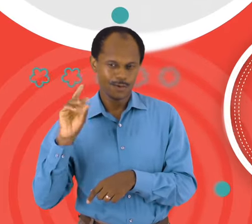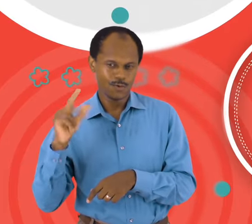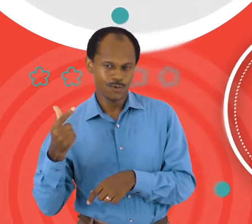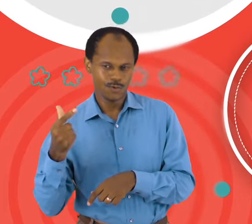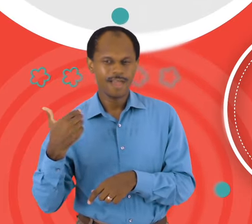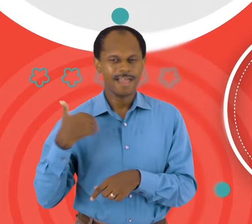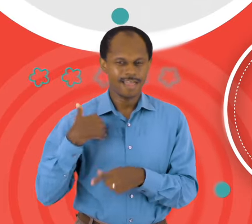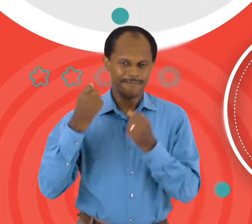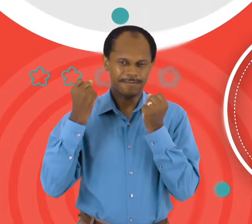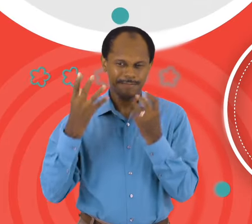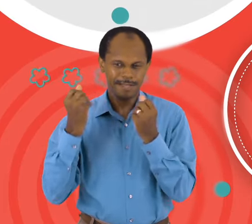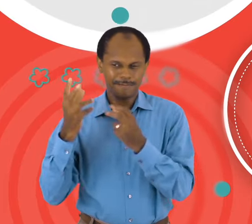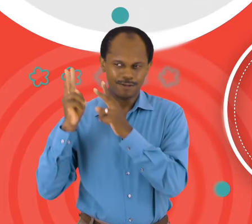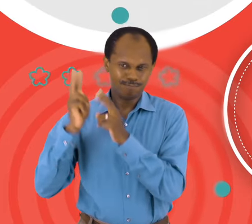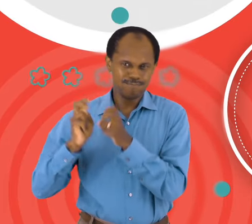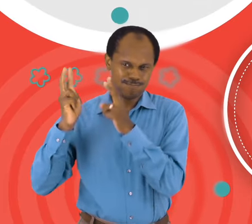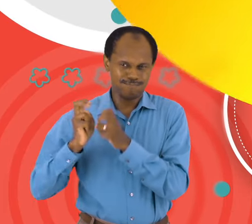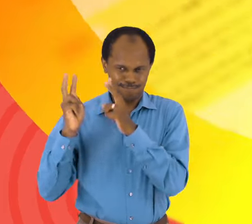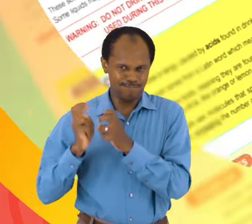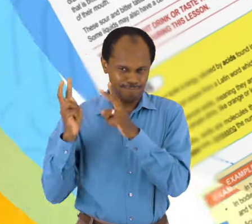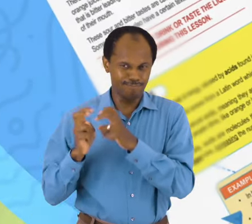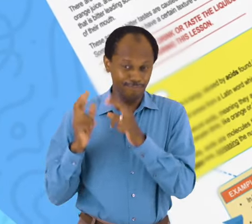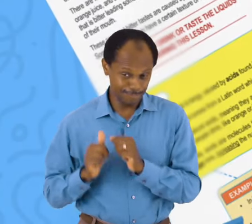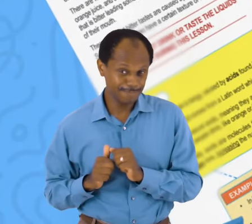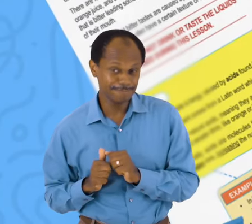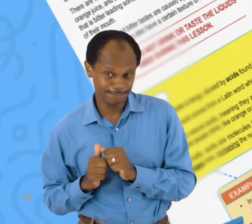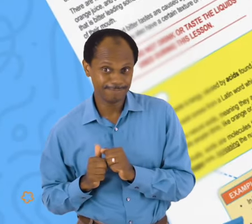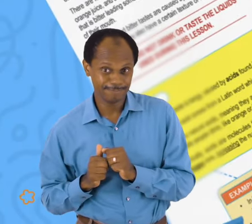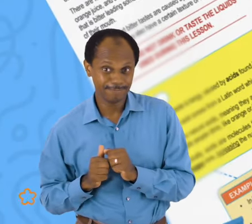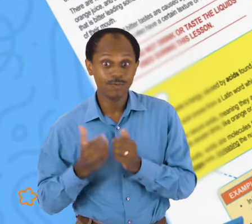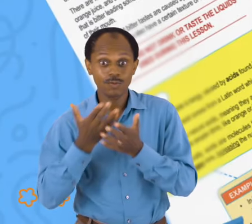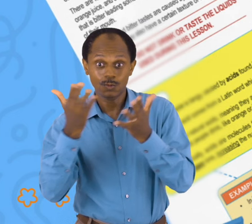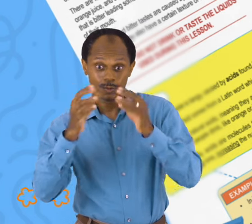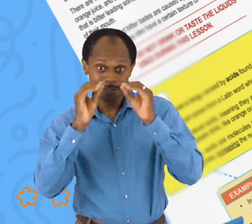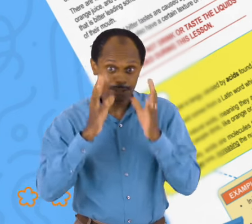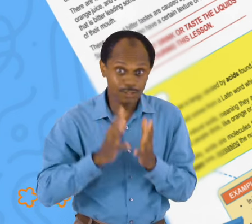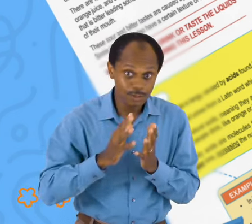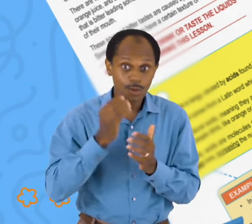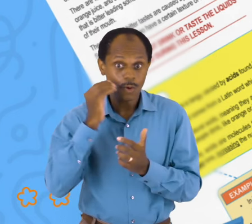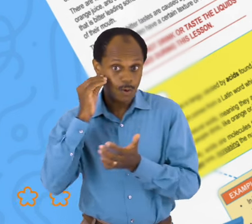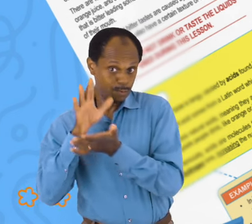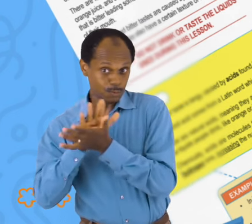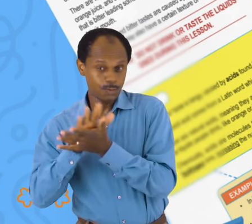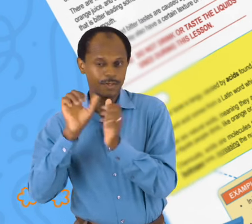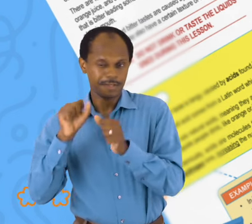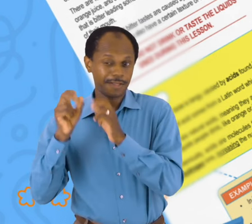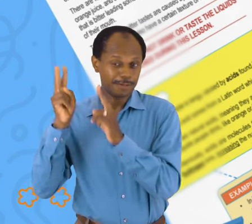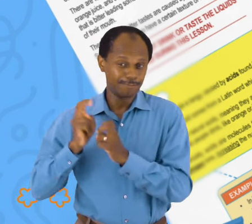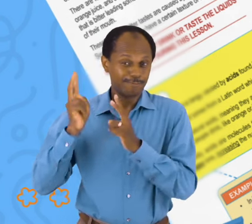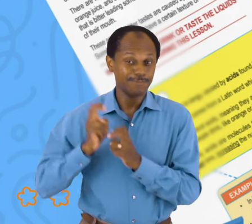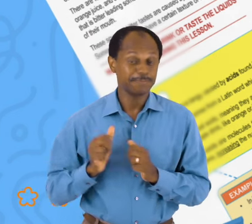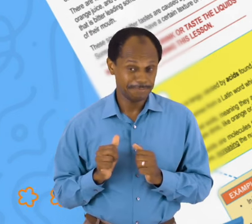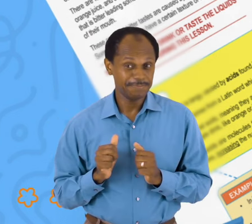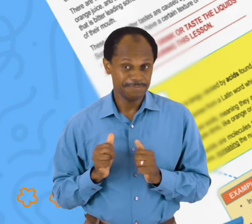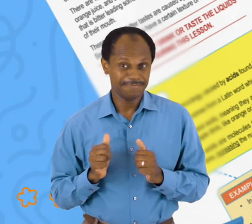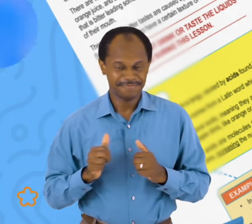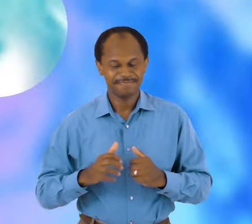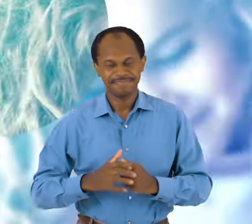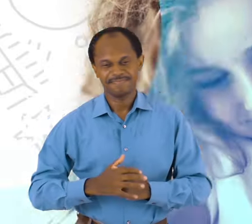for thousands of free resources and turnkey solutions for teachers and homeschoolers.